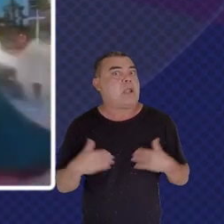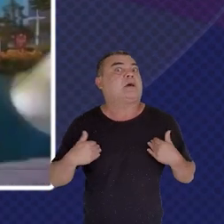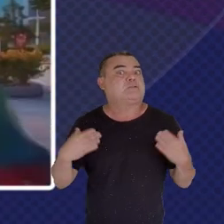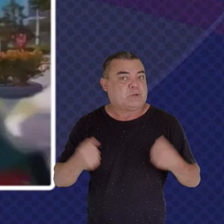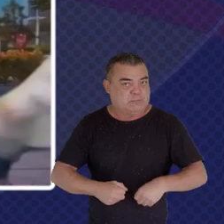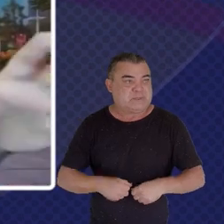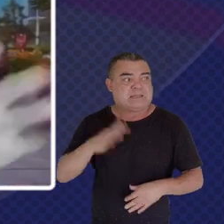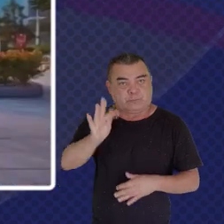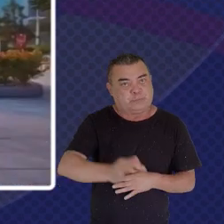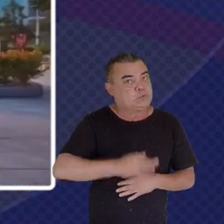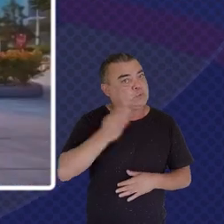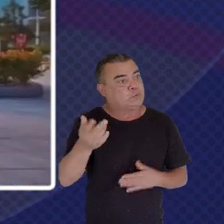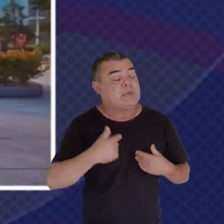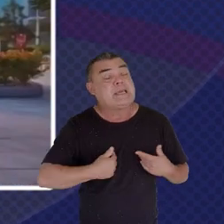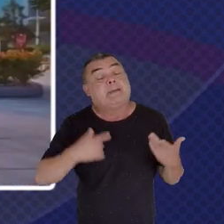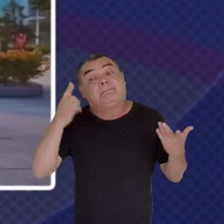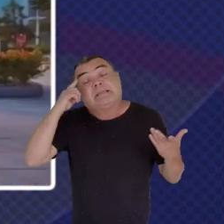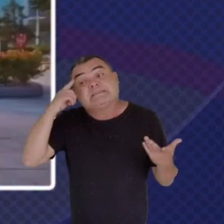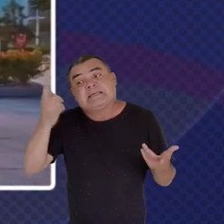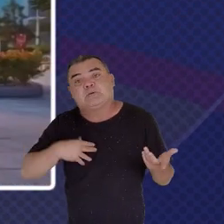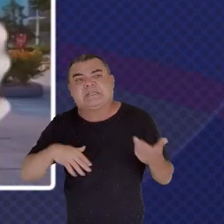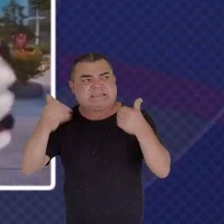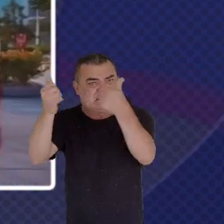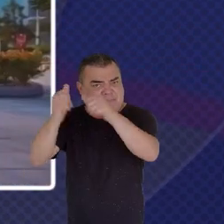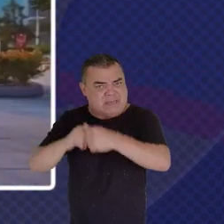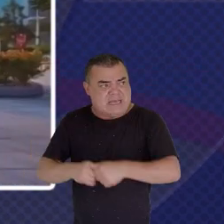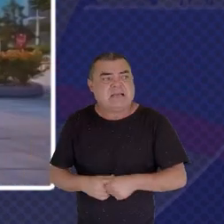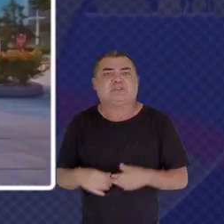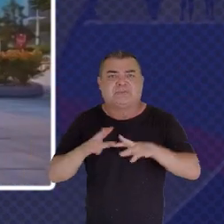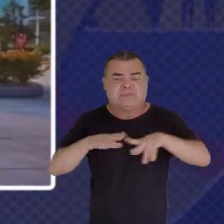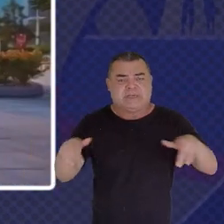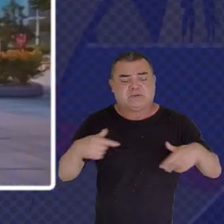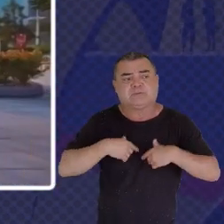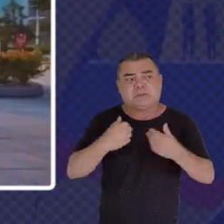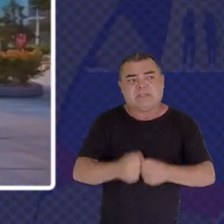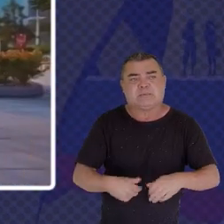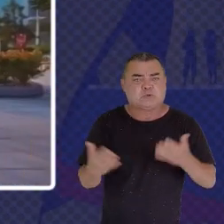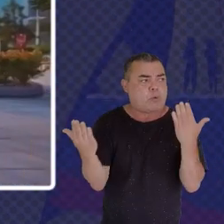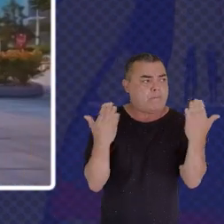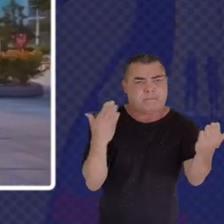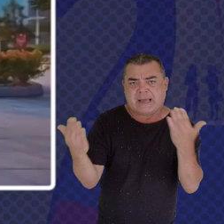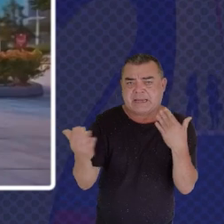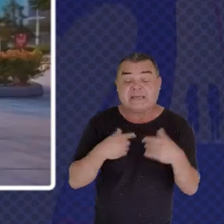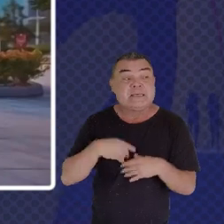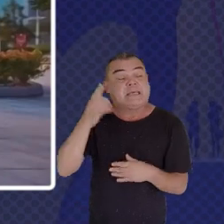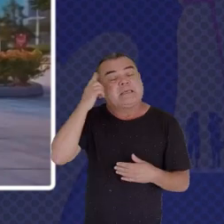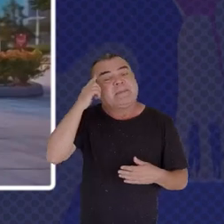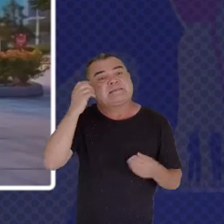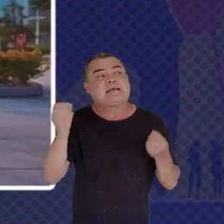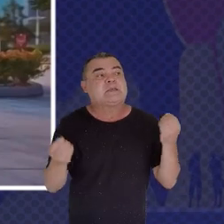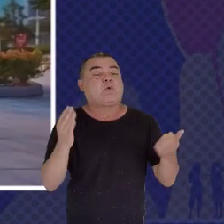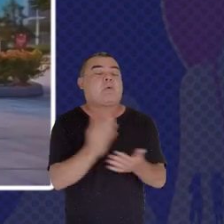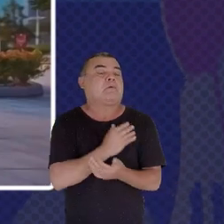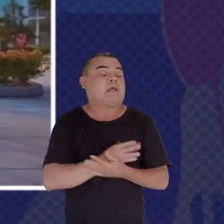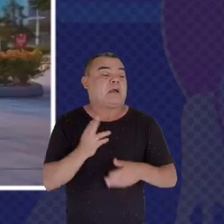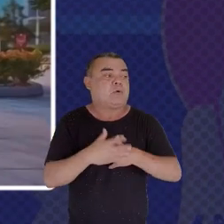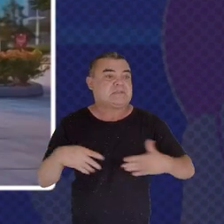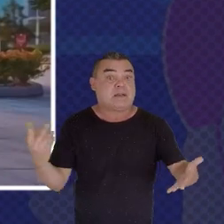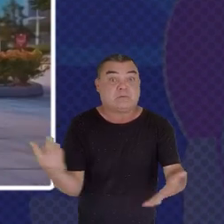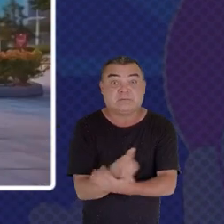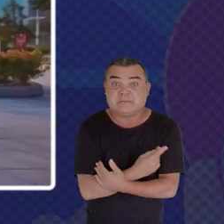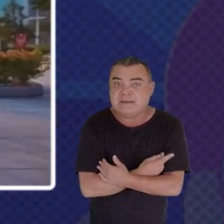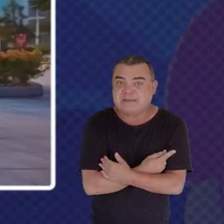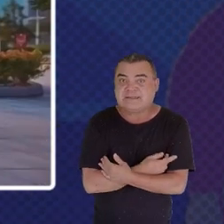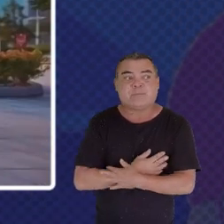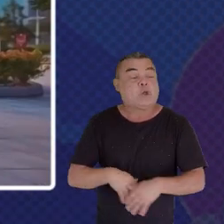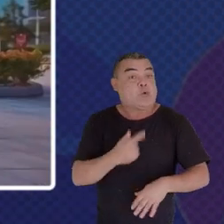different possibilities We are able to prepare For all of them And make sure that Whatever happens The government has at heart